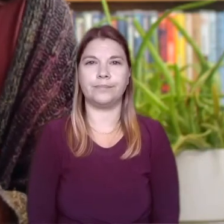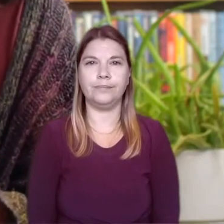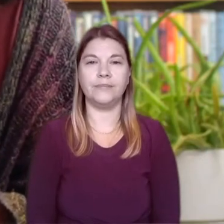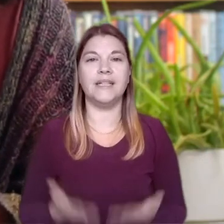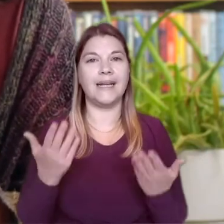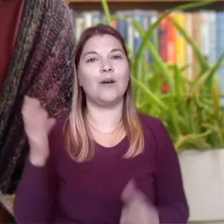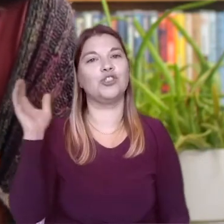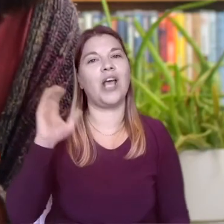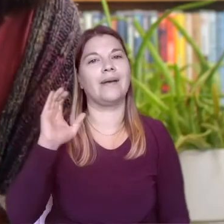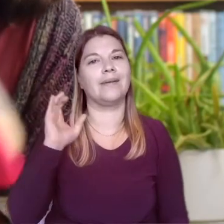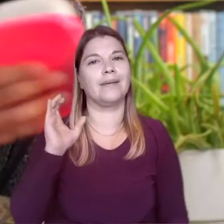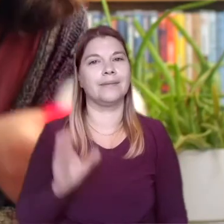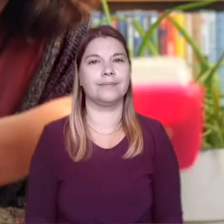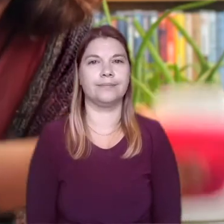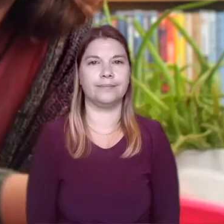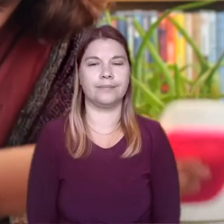I shake the box.